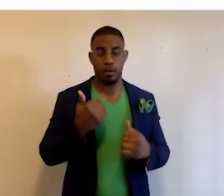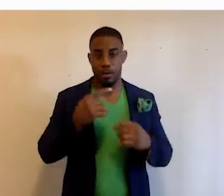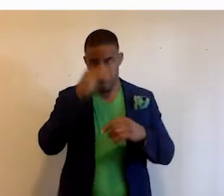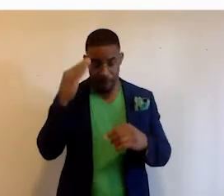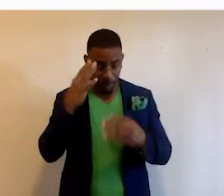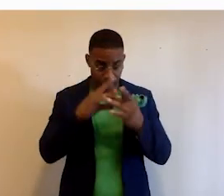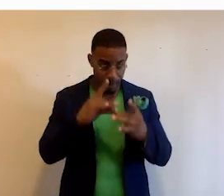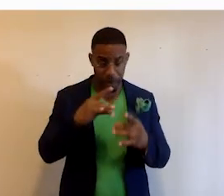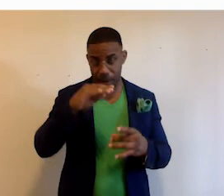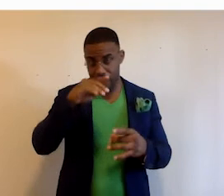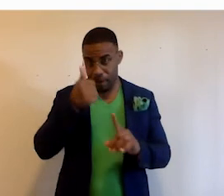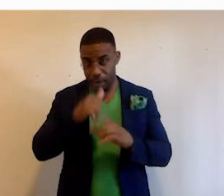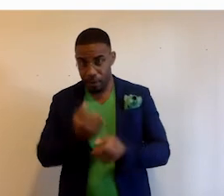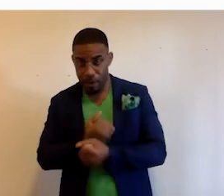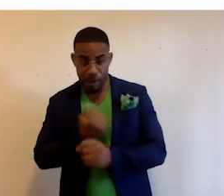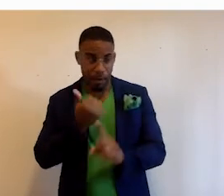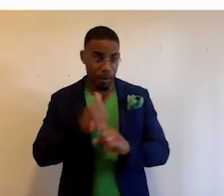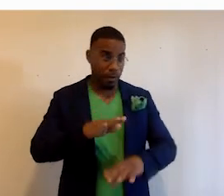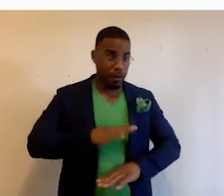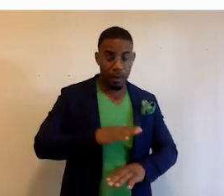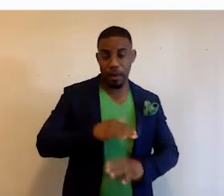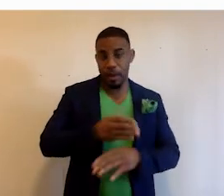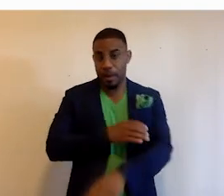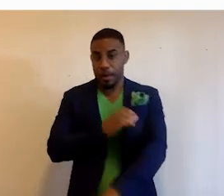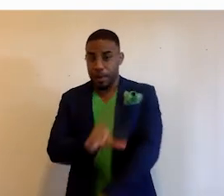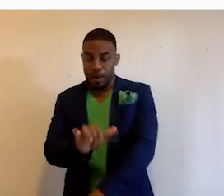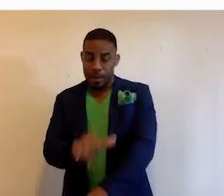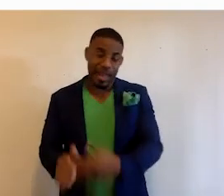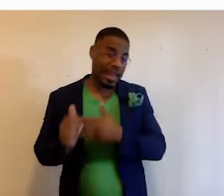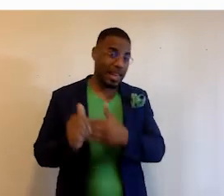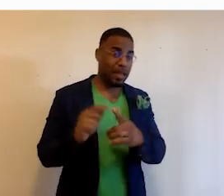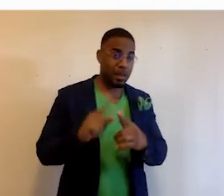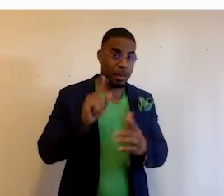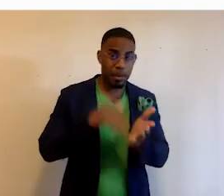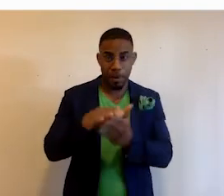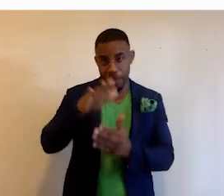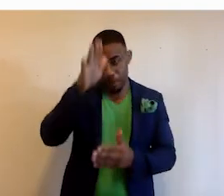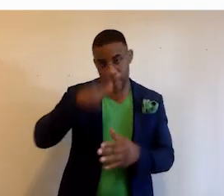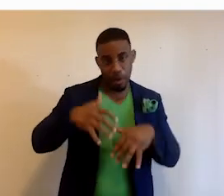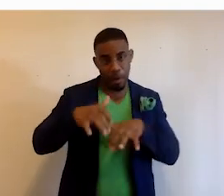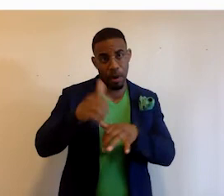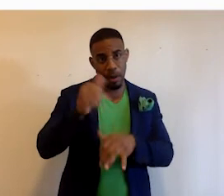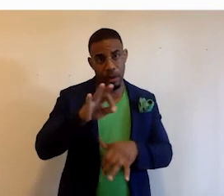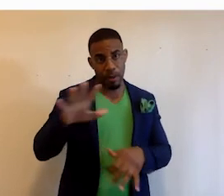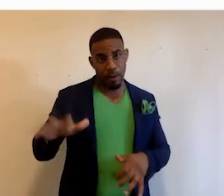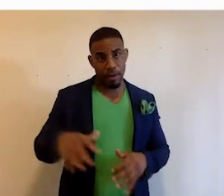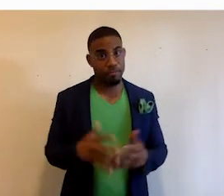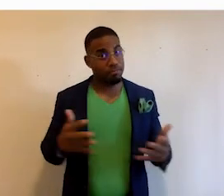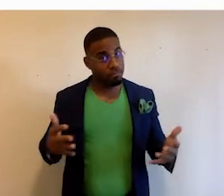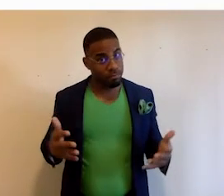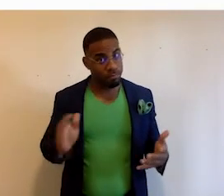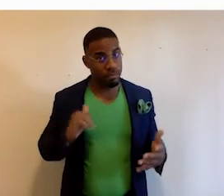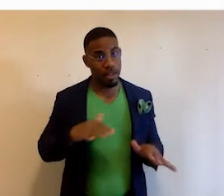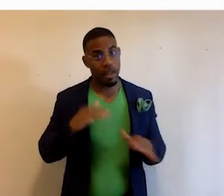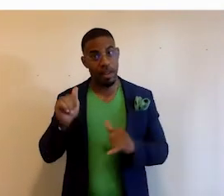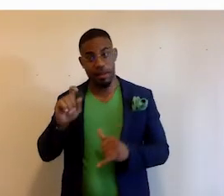of Black self-love, self-sufficiency, and empowerment that led to the Million Man March of 1995. As I